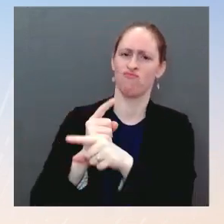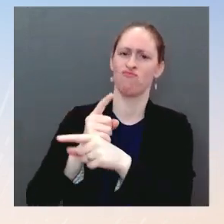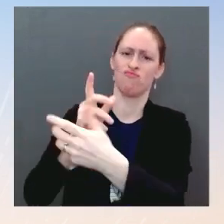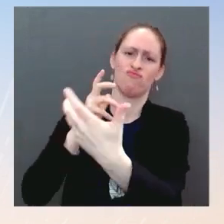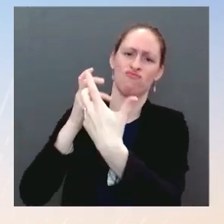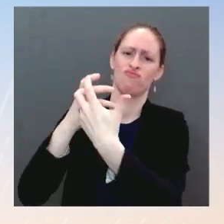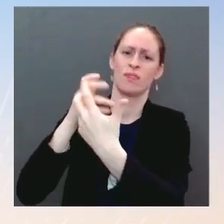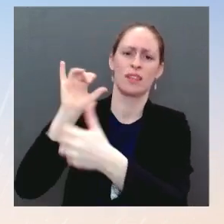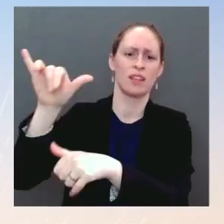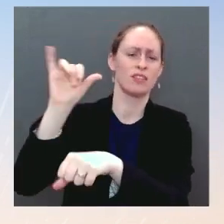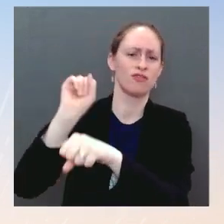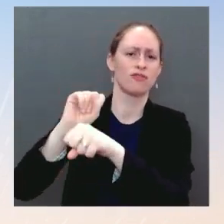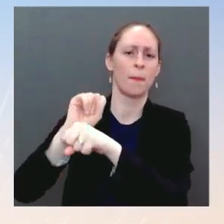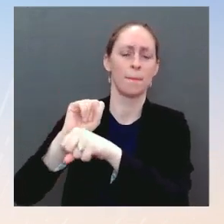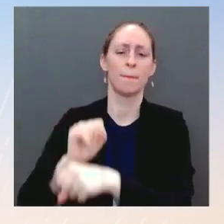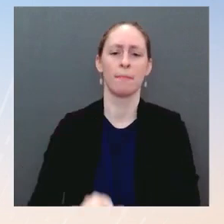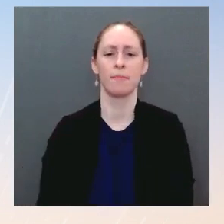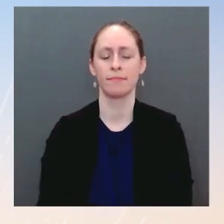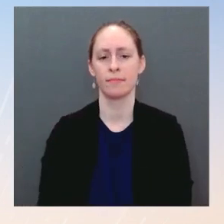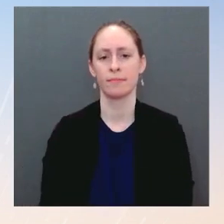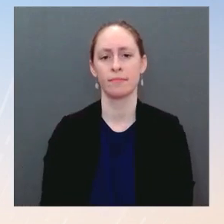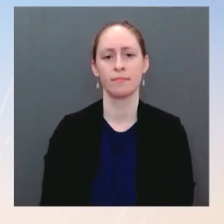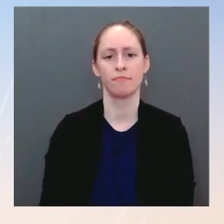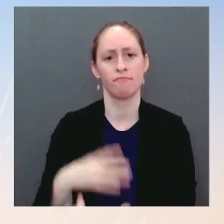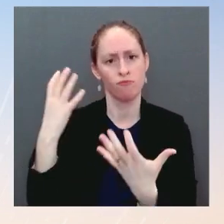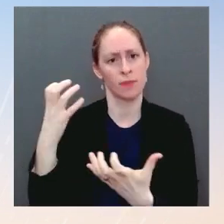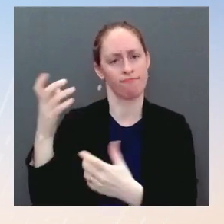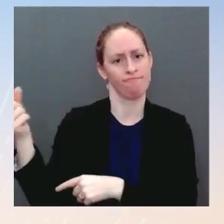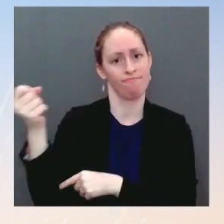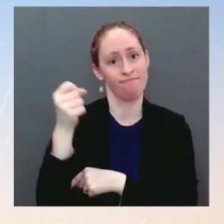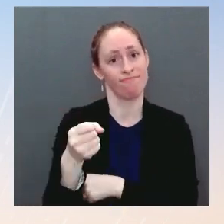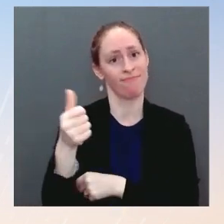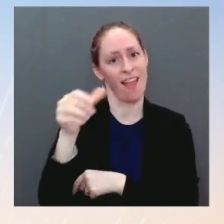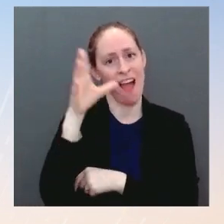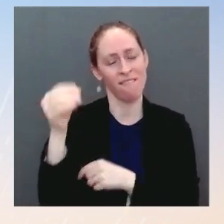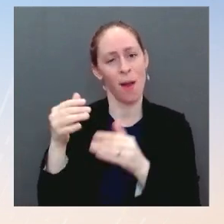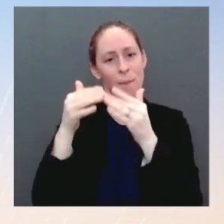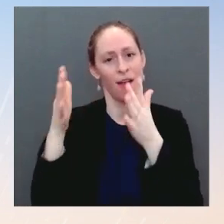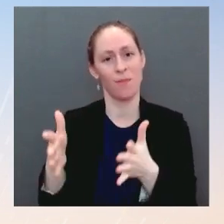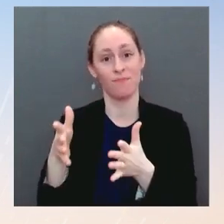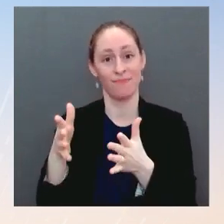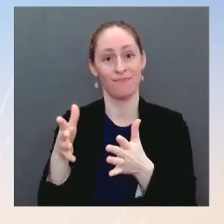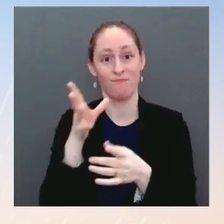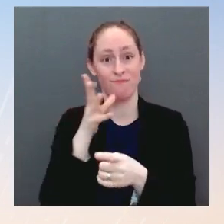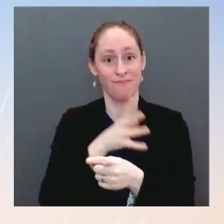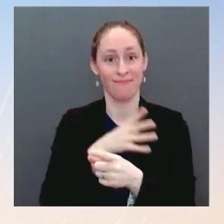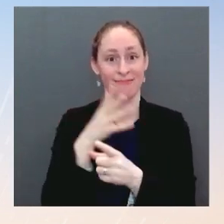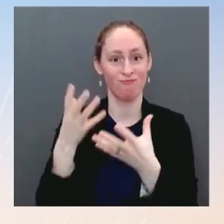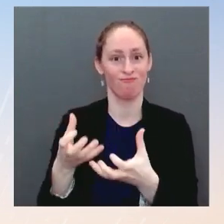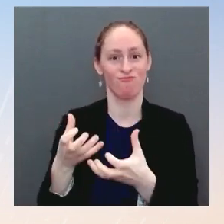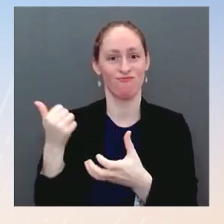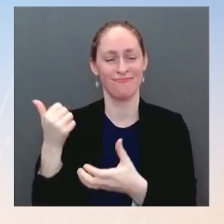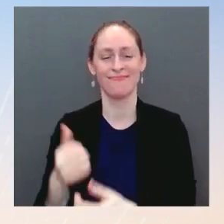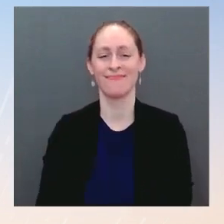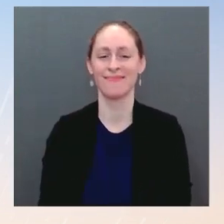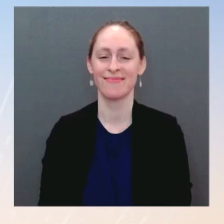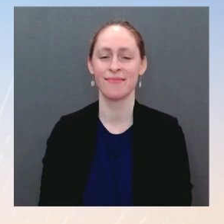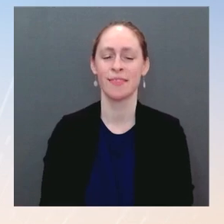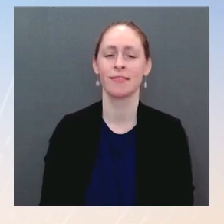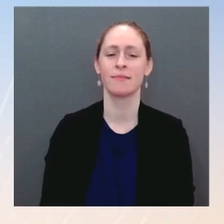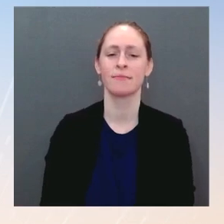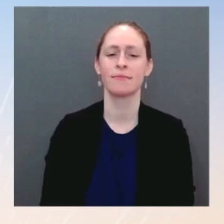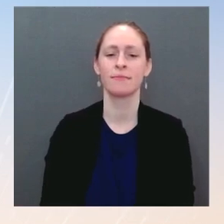closely, in good faith, with Democrats and Republicans on the process to consult them in advance and then to move through the confirmation